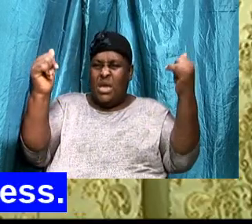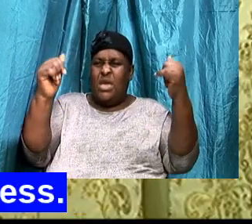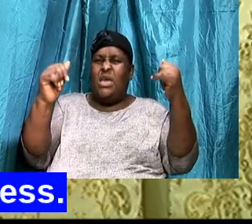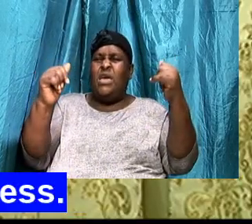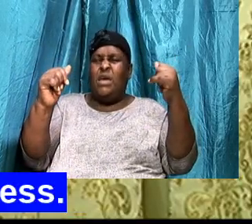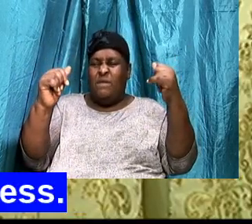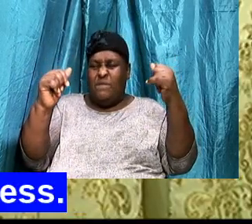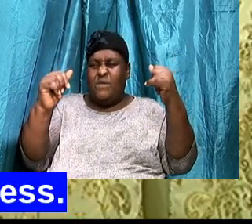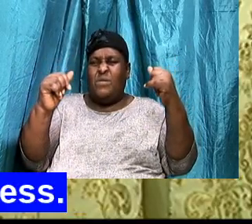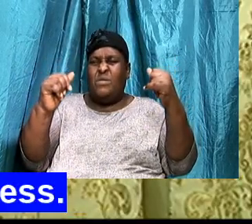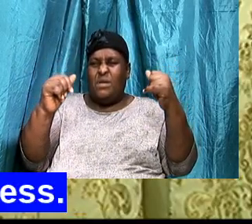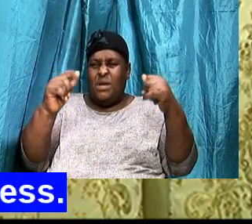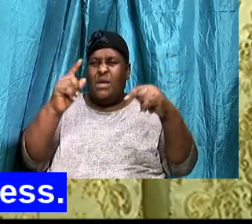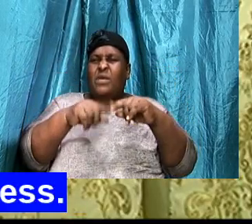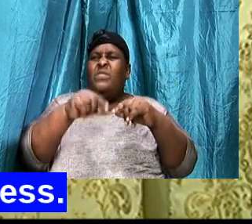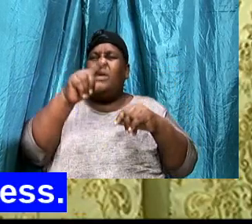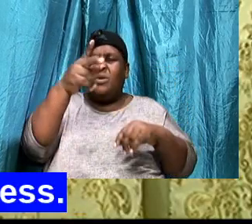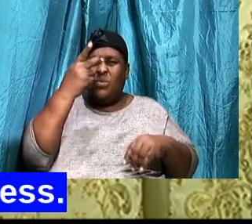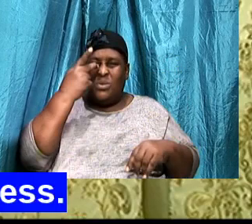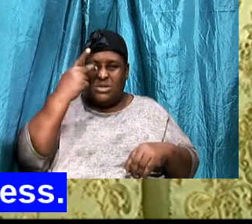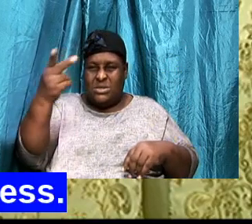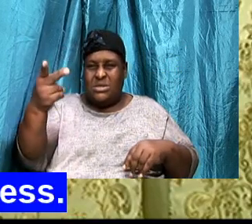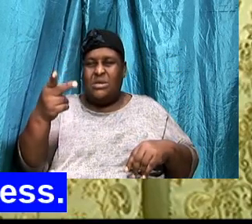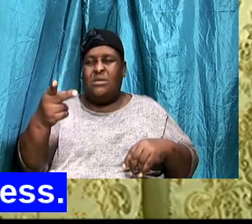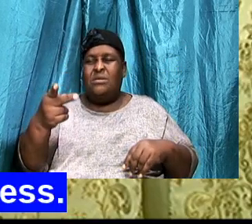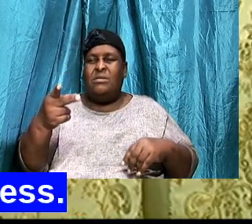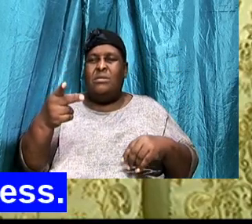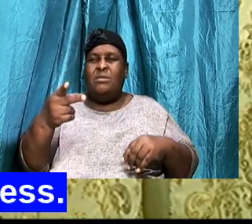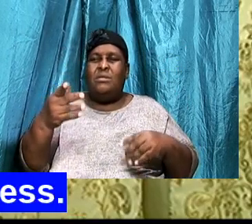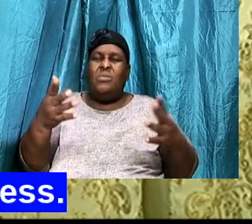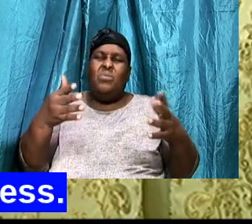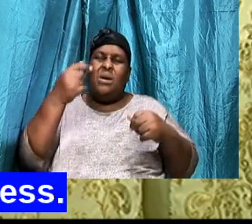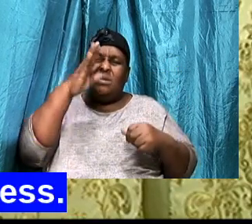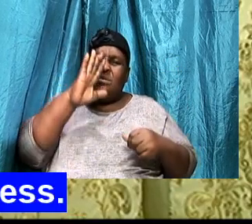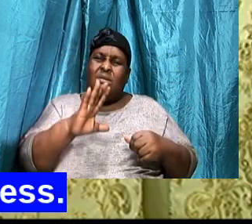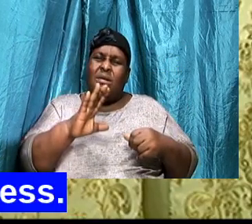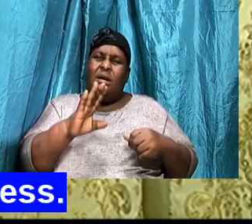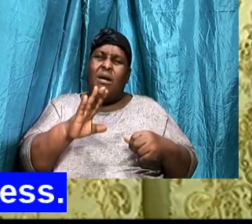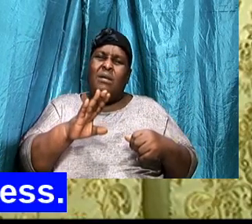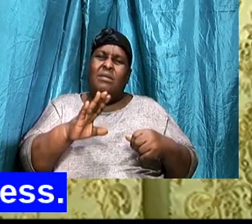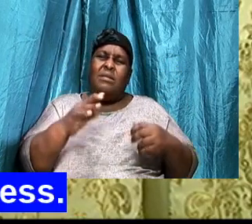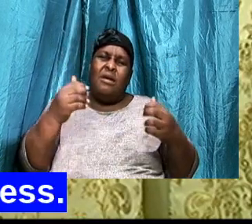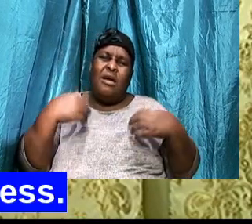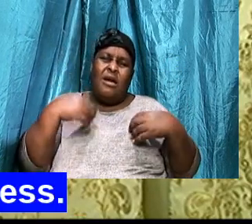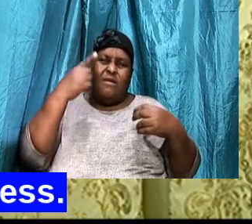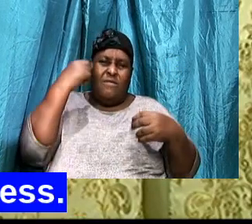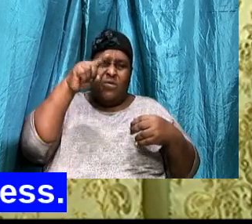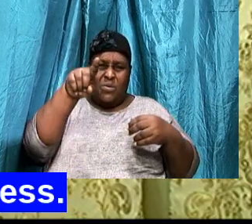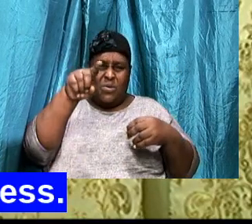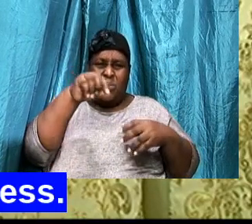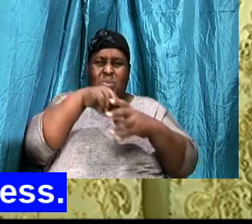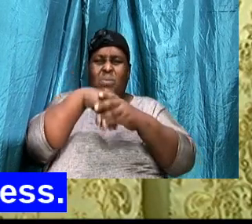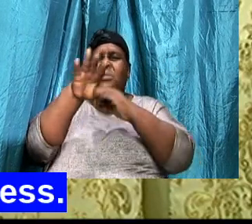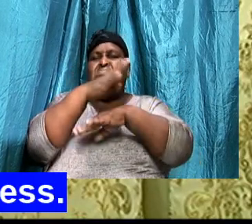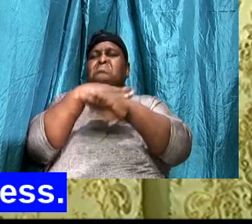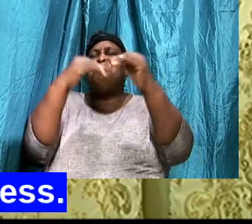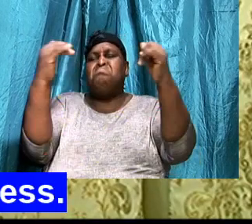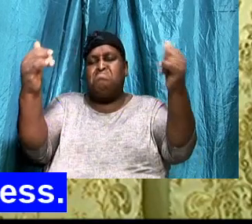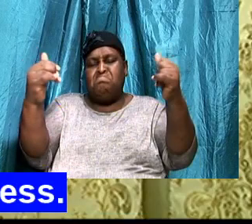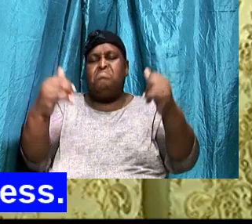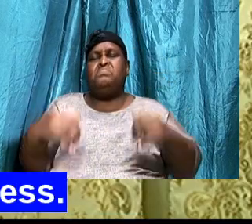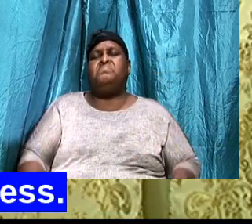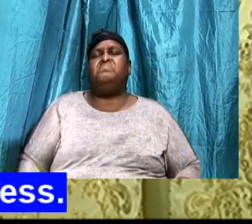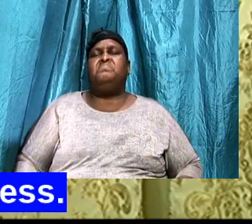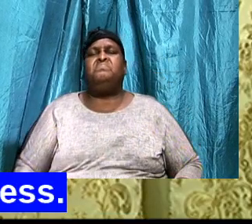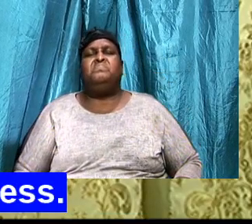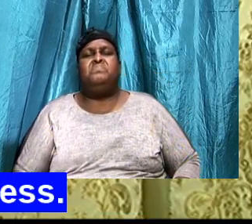see, What God, Have in store, For you, You, Are blessed, With all, Spiritual blessing,